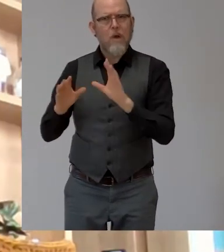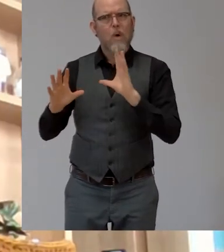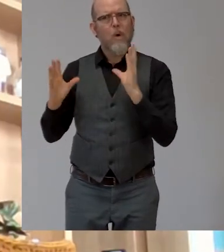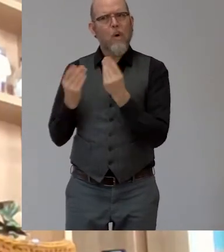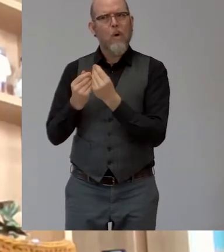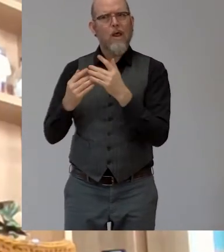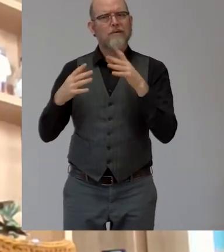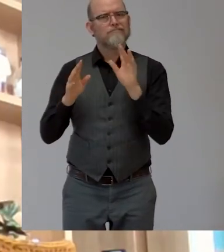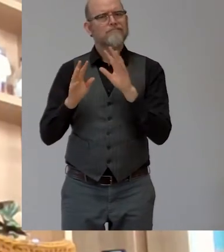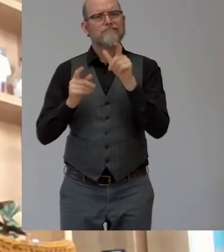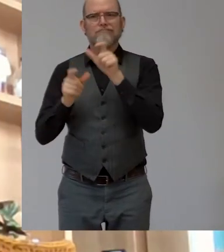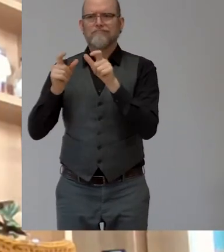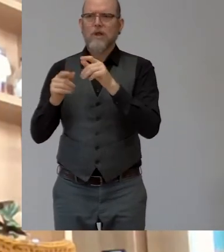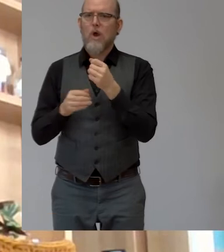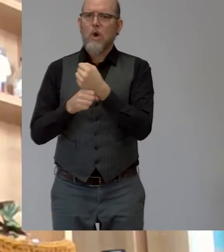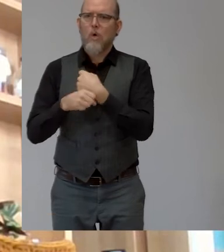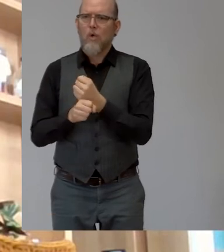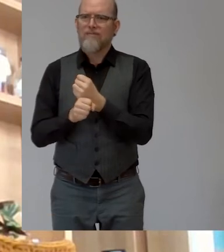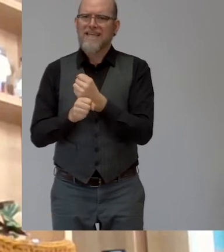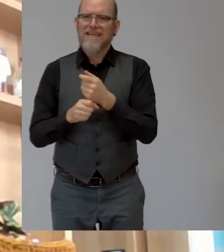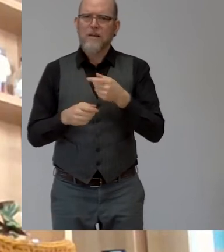to independently use the office and leisure equipment